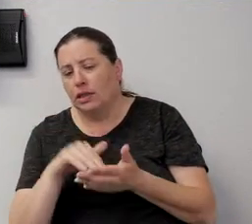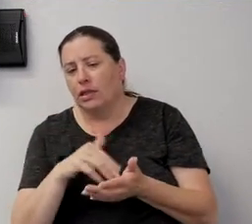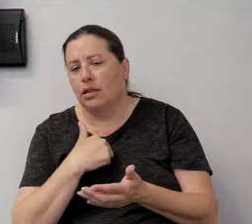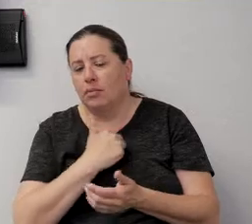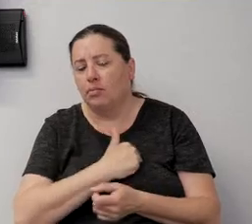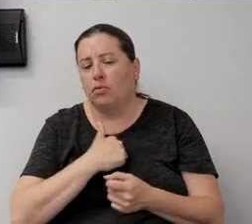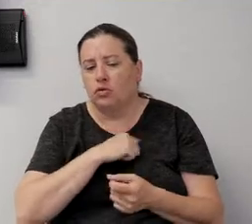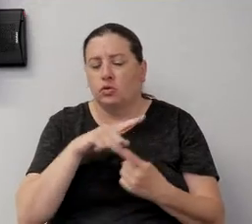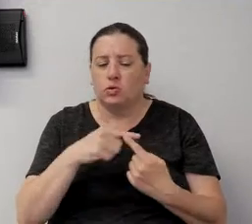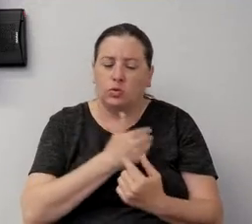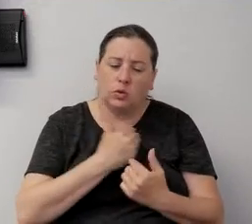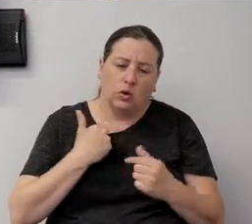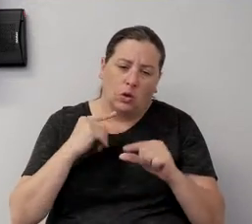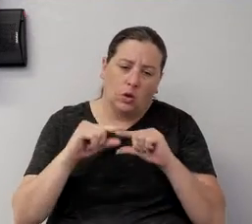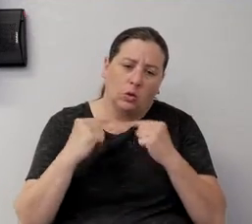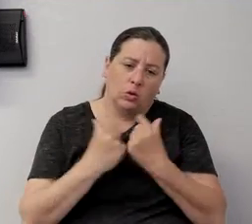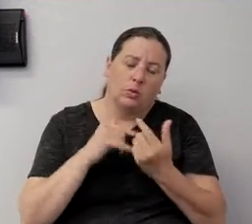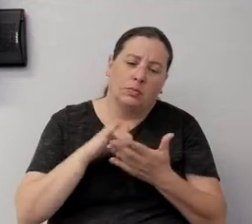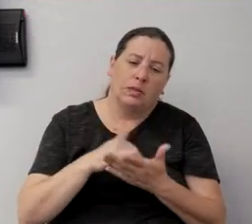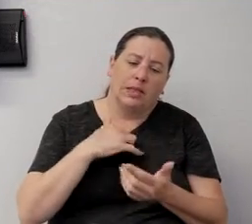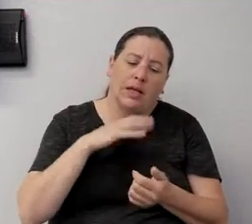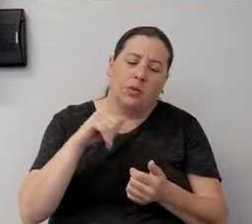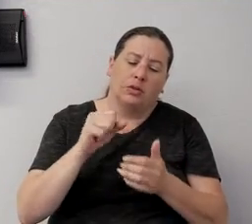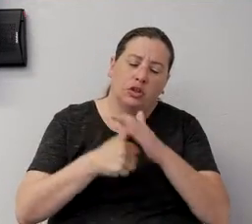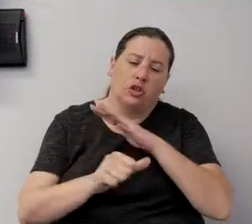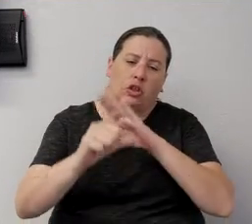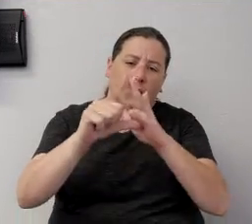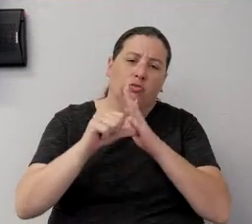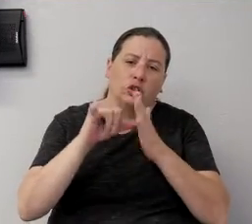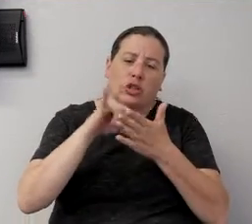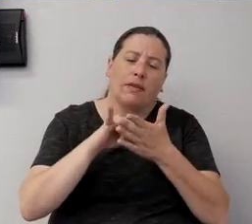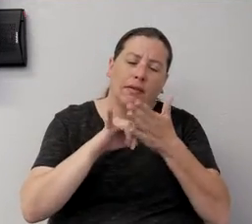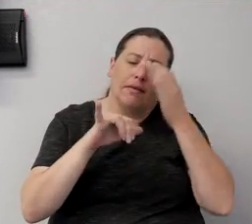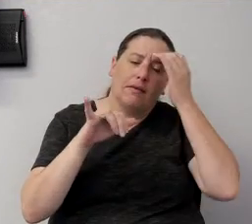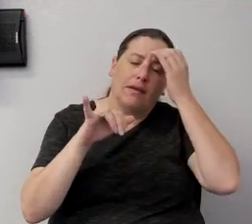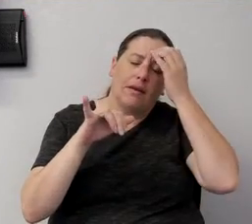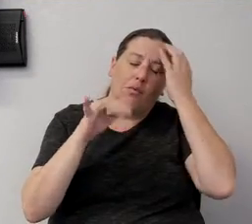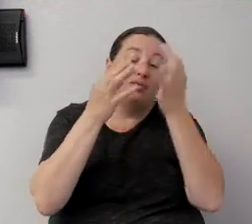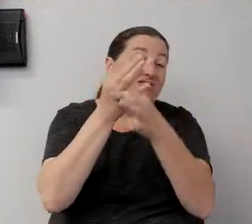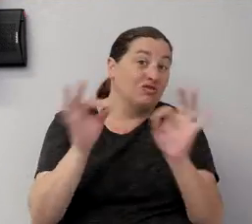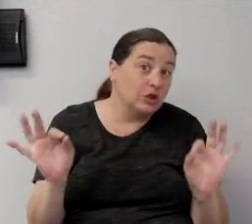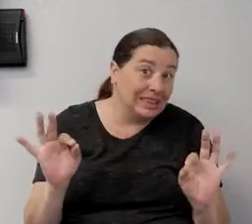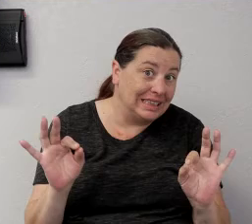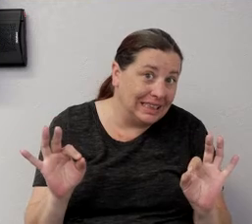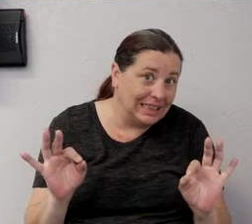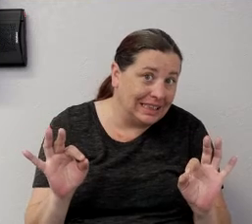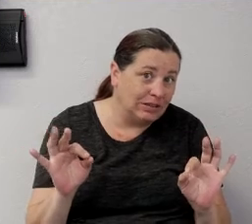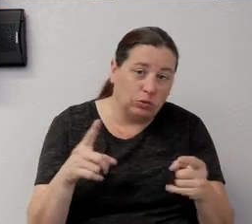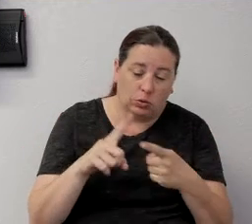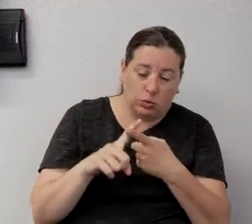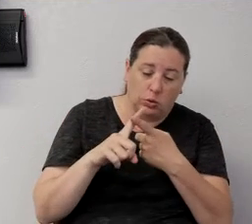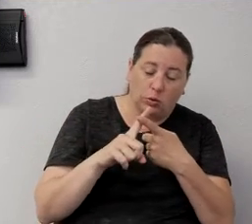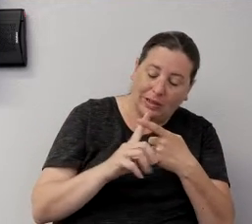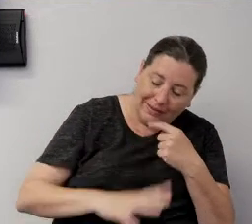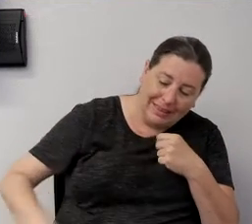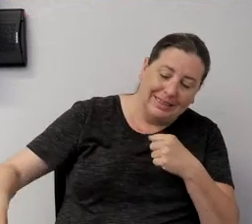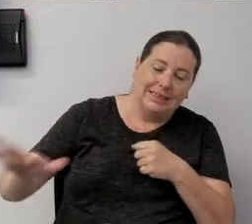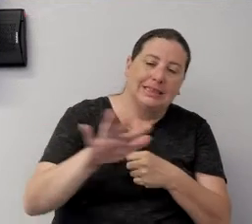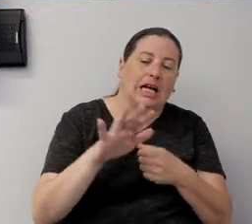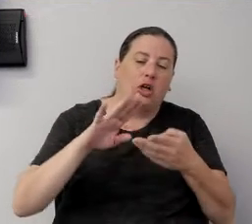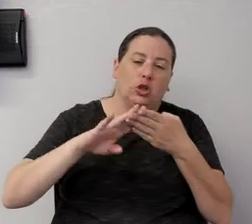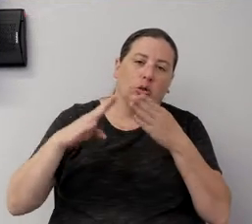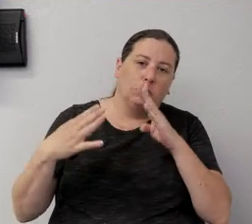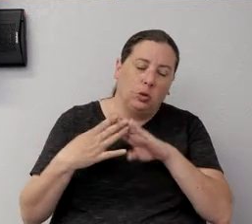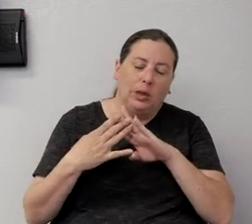group that I was under the impression that it was free to the entire community and